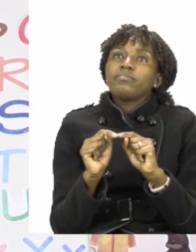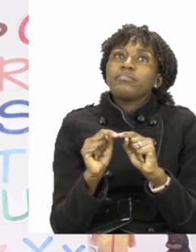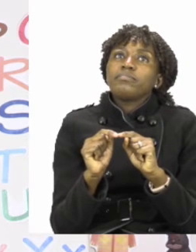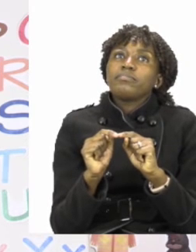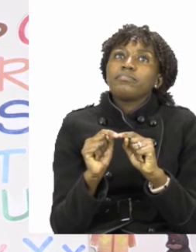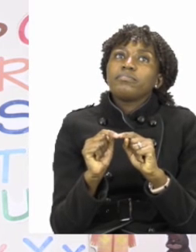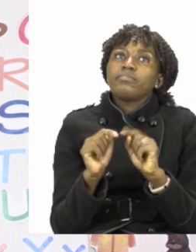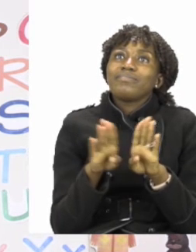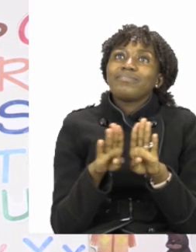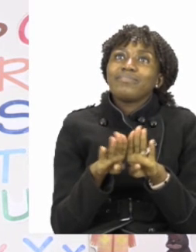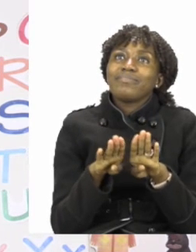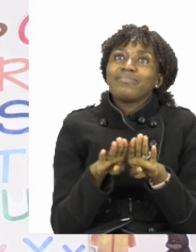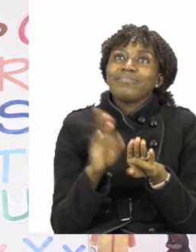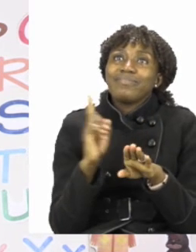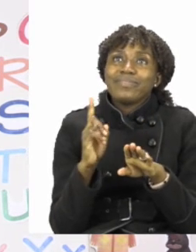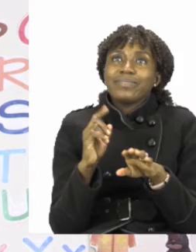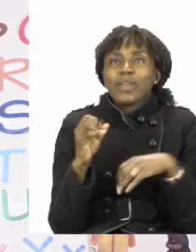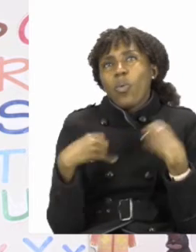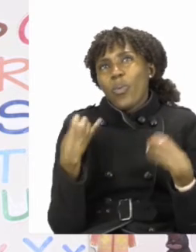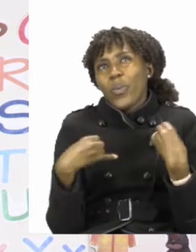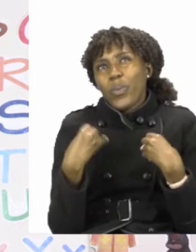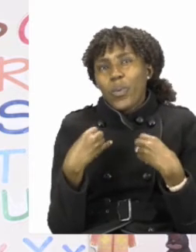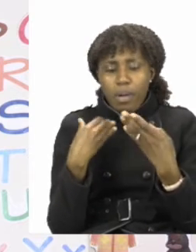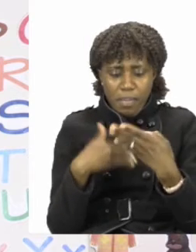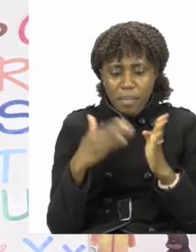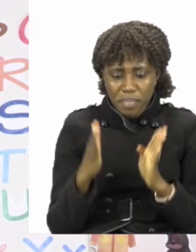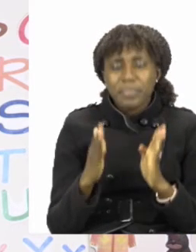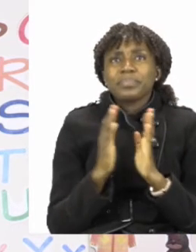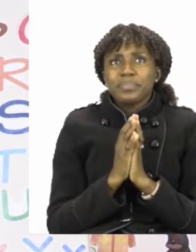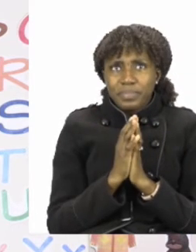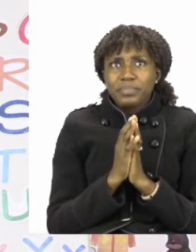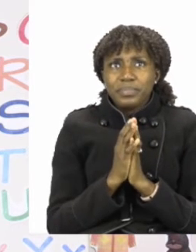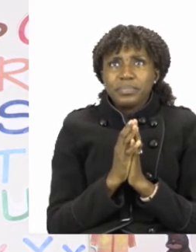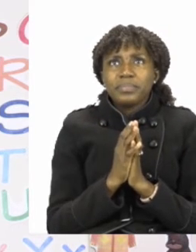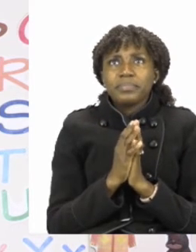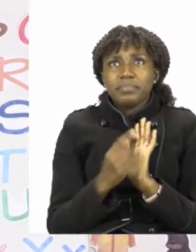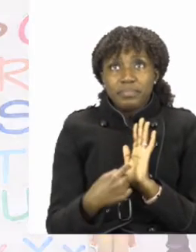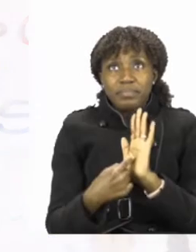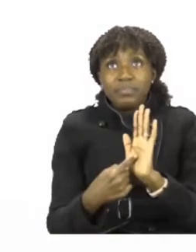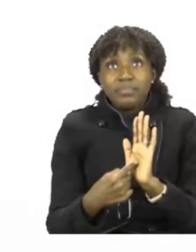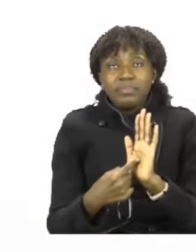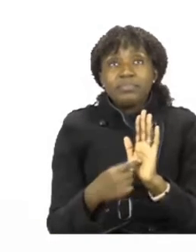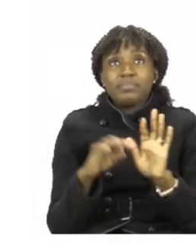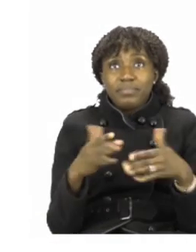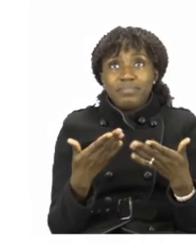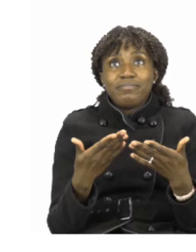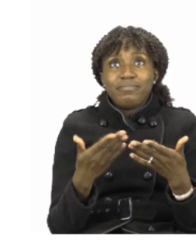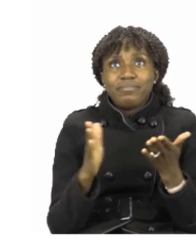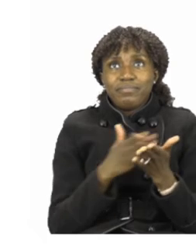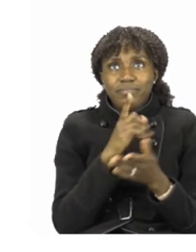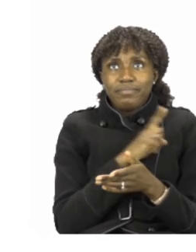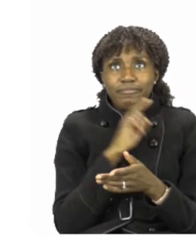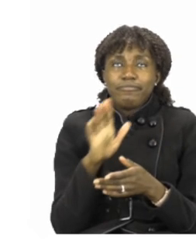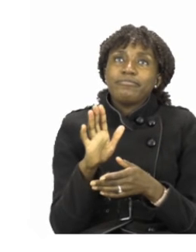to do something fun and exciting with someone at home. So let's take a look at our last page today, page 15.